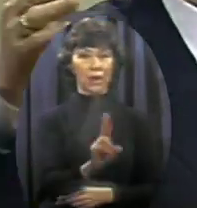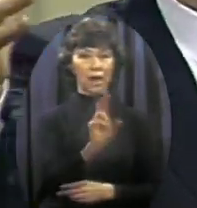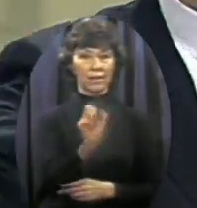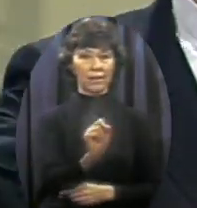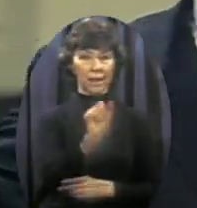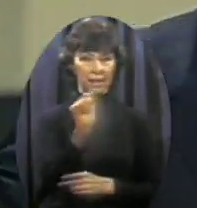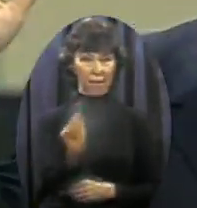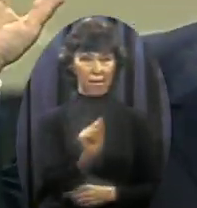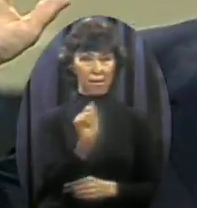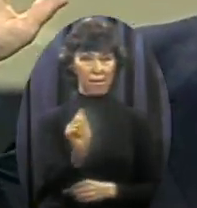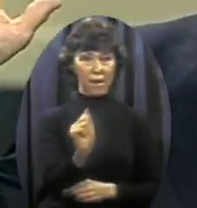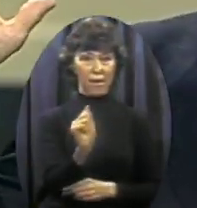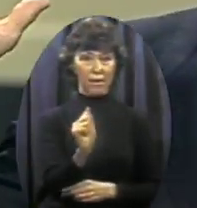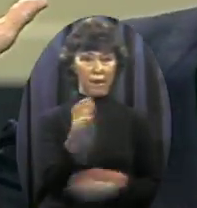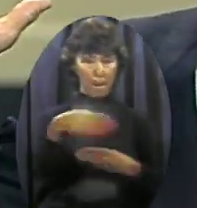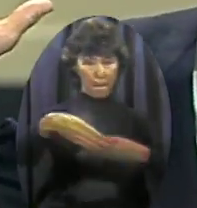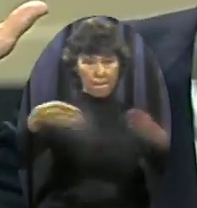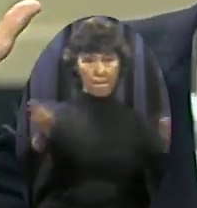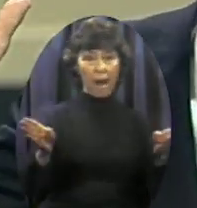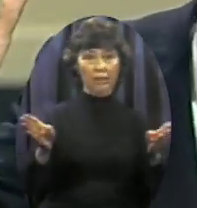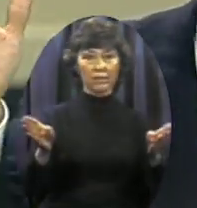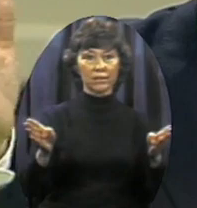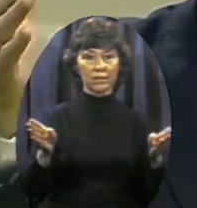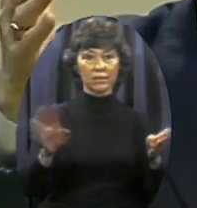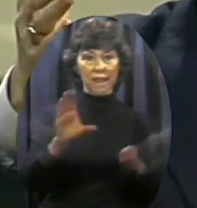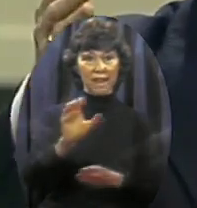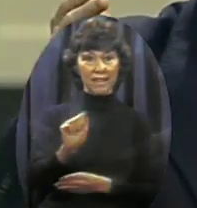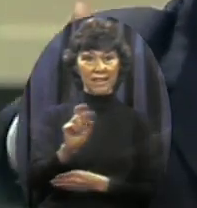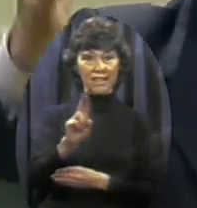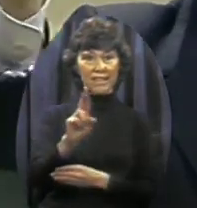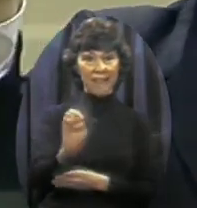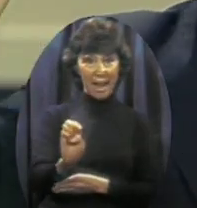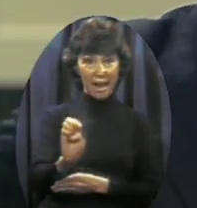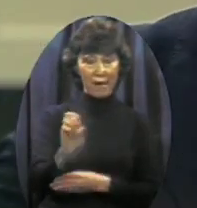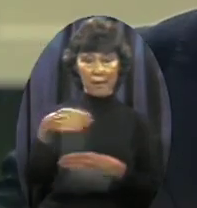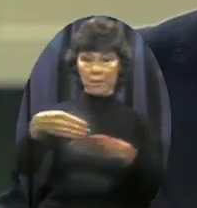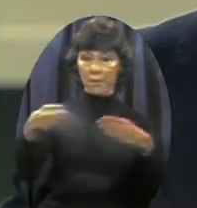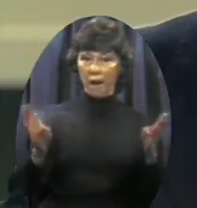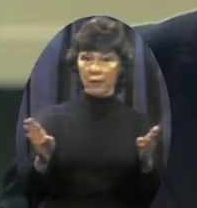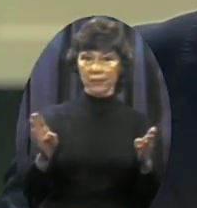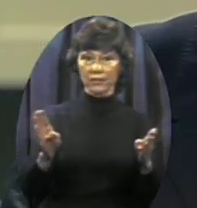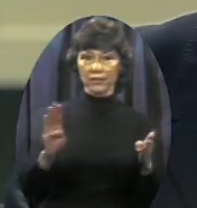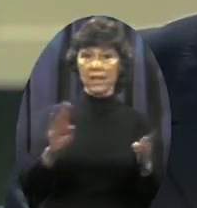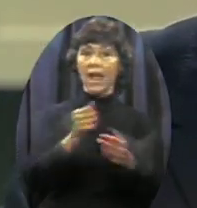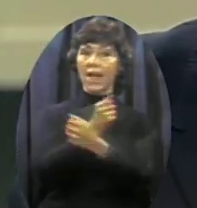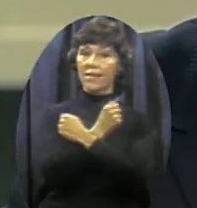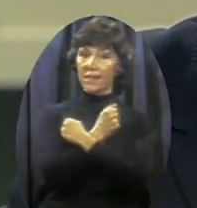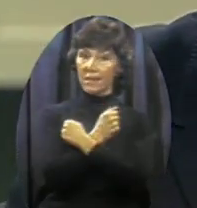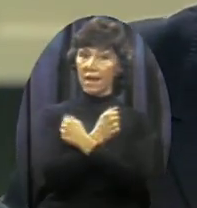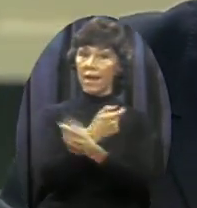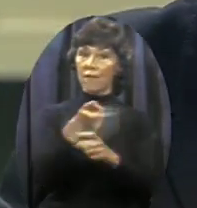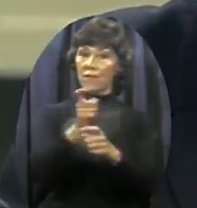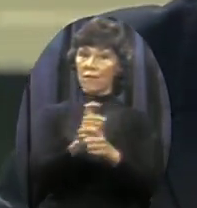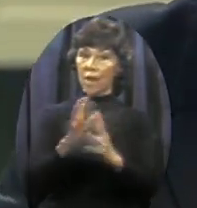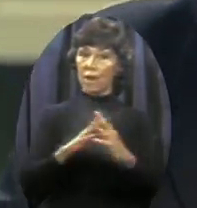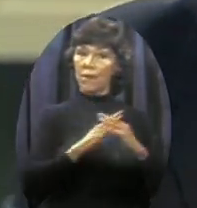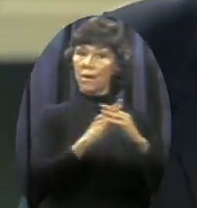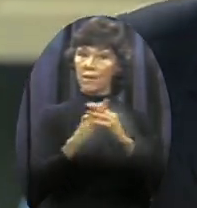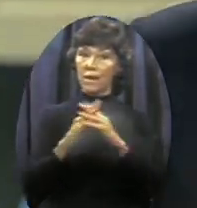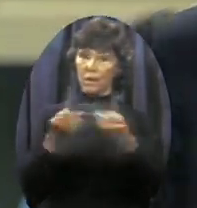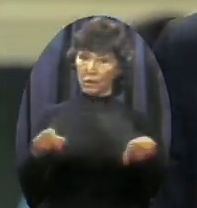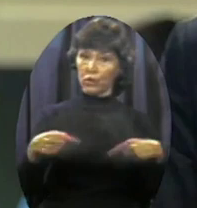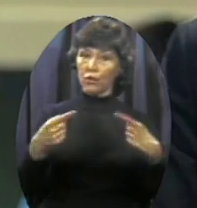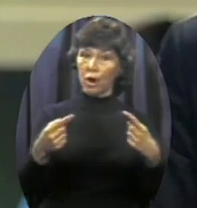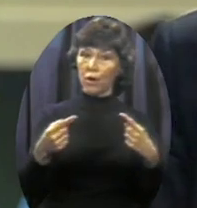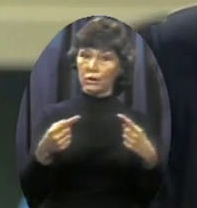packages And all the love from the United States That preceded me there And those people knew it The red white